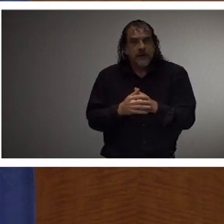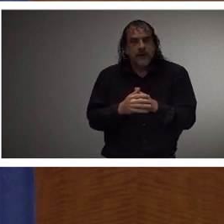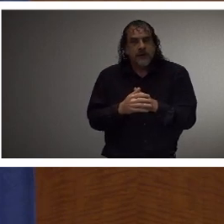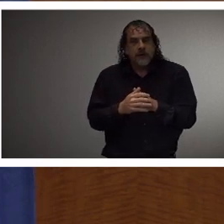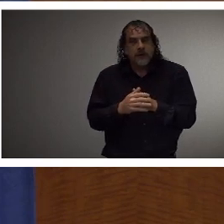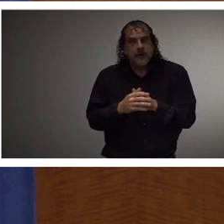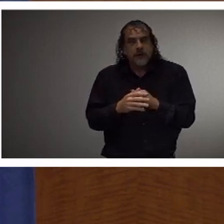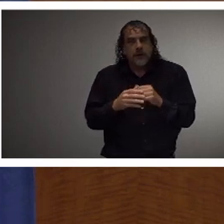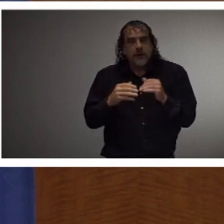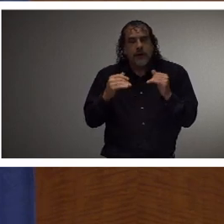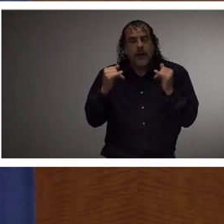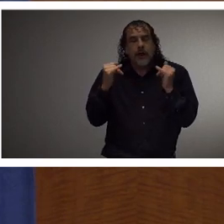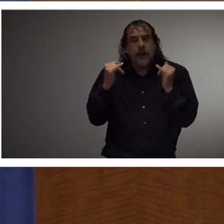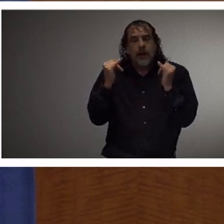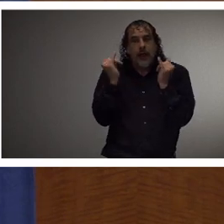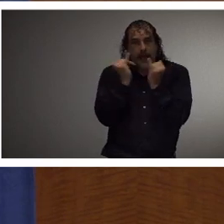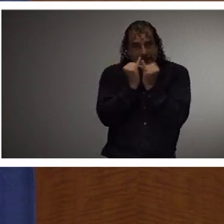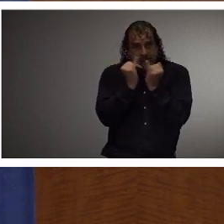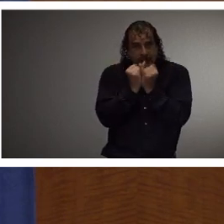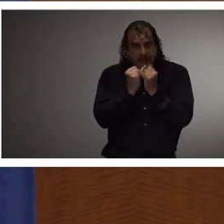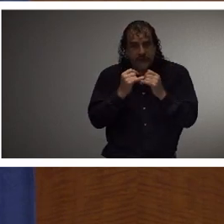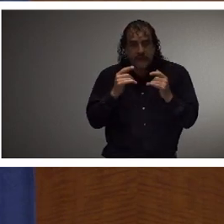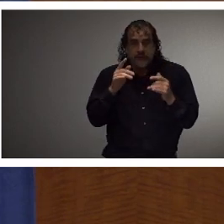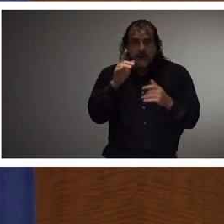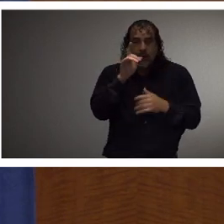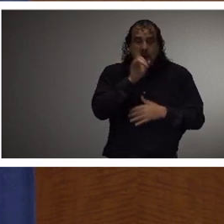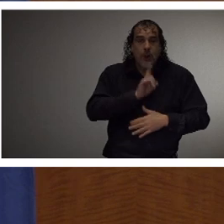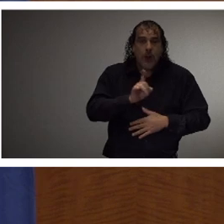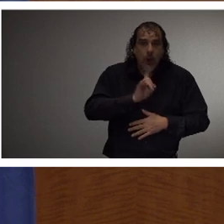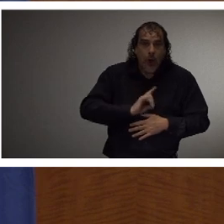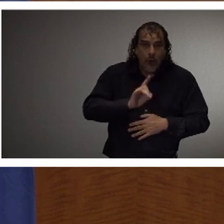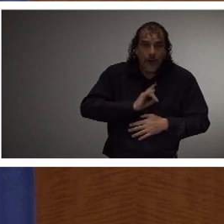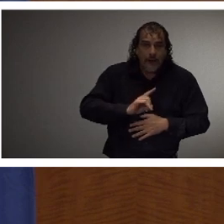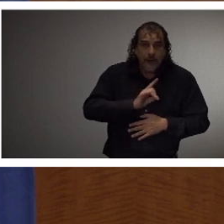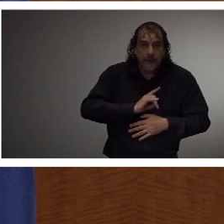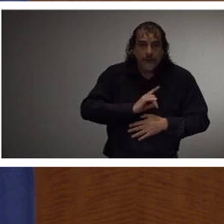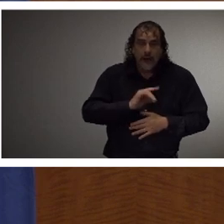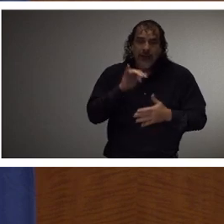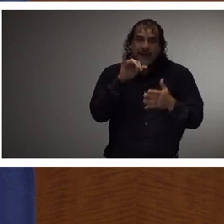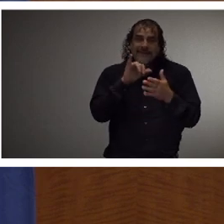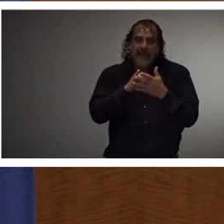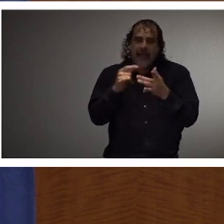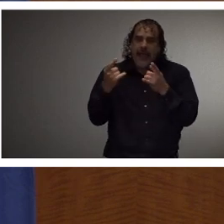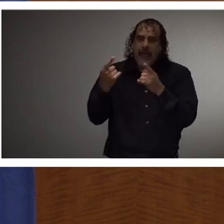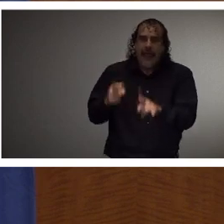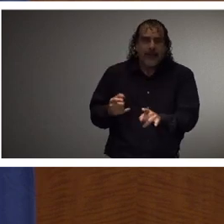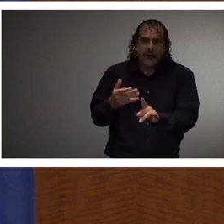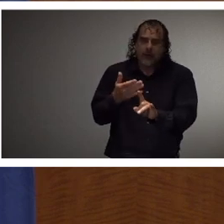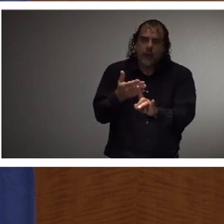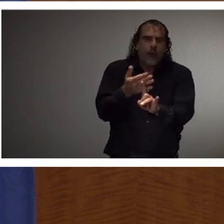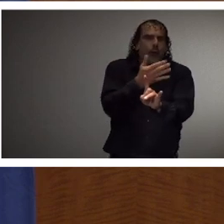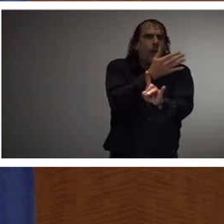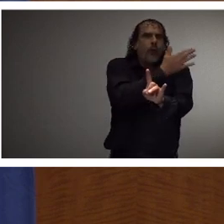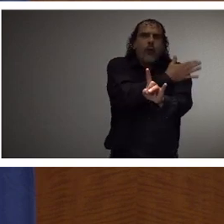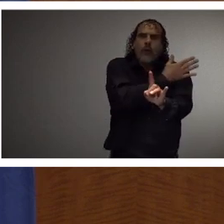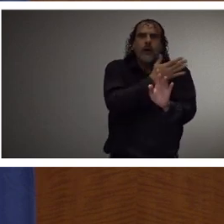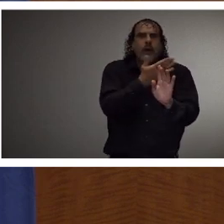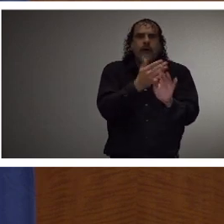and loneliness were the plague of our time before we ever heard of COVID-19.